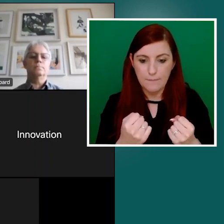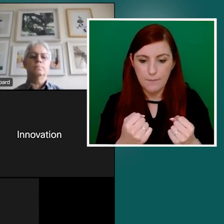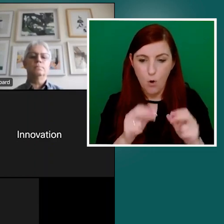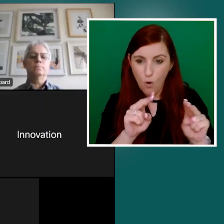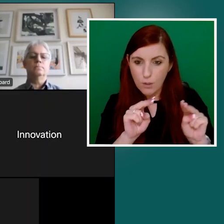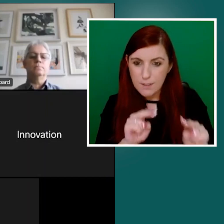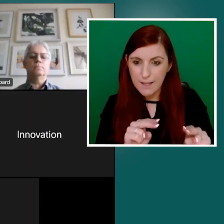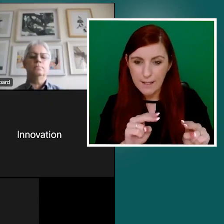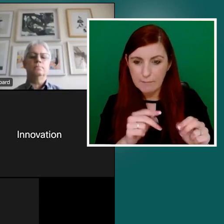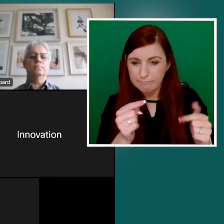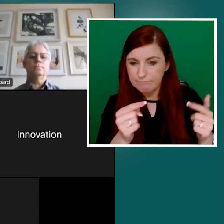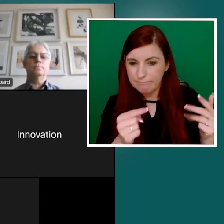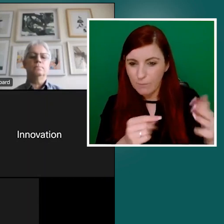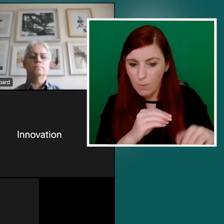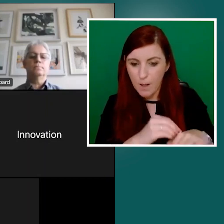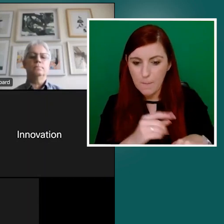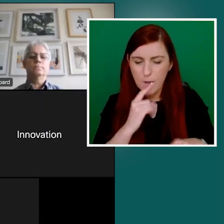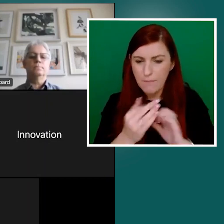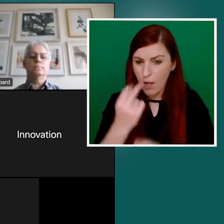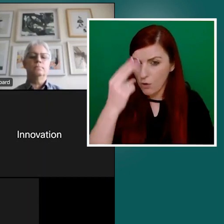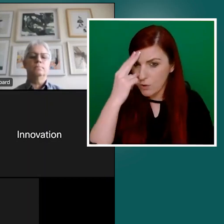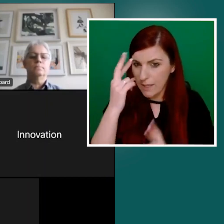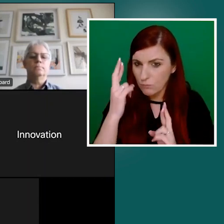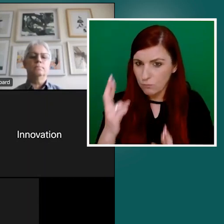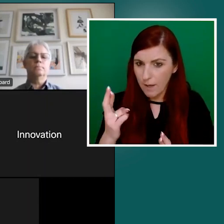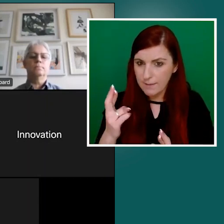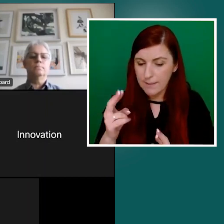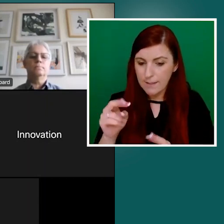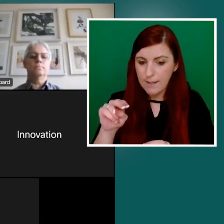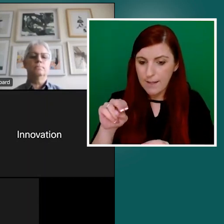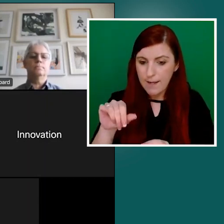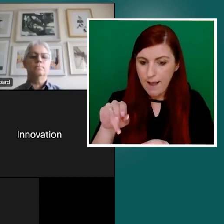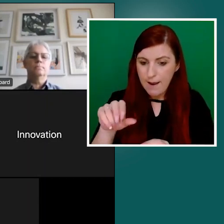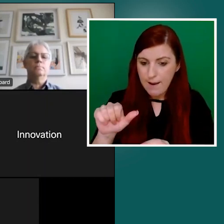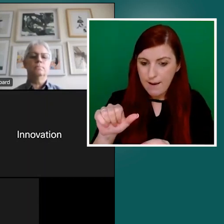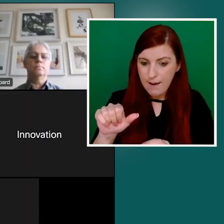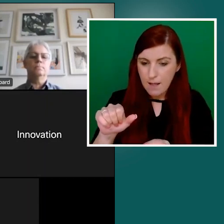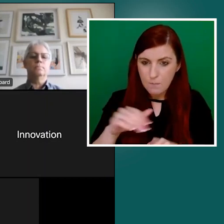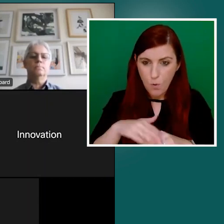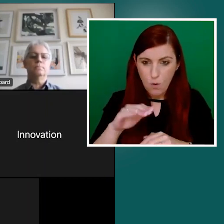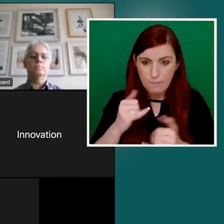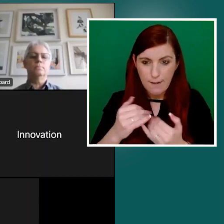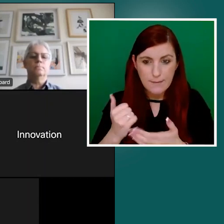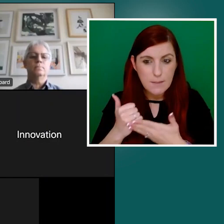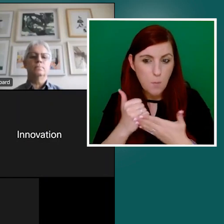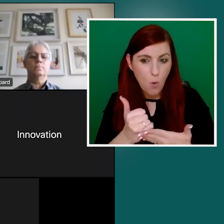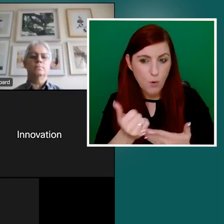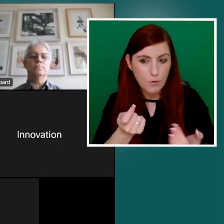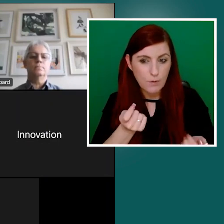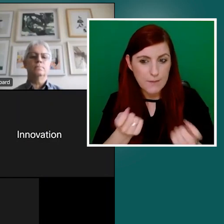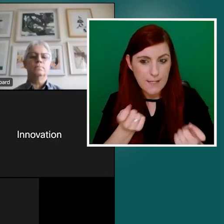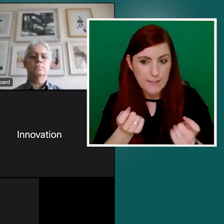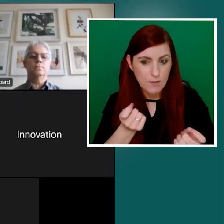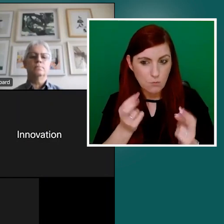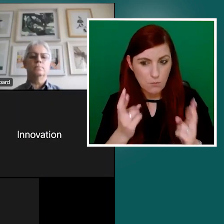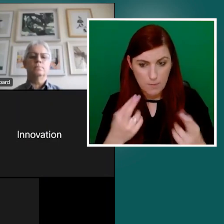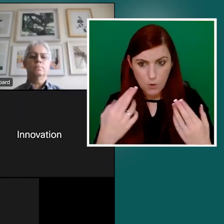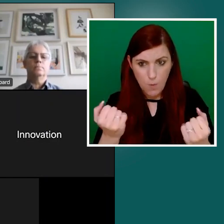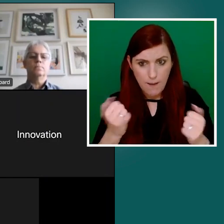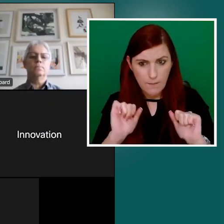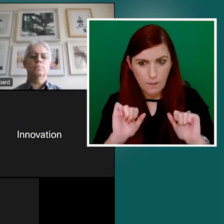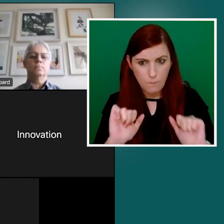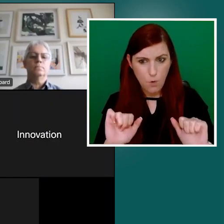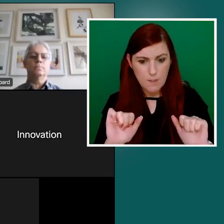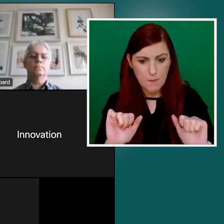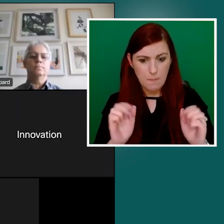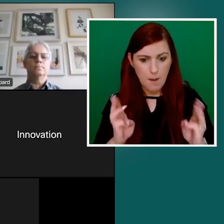understand correctly, you're more in the supportive and facilitative mode or do you have enforcement or? No,